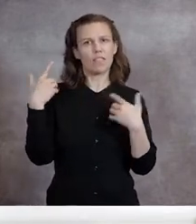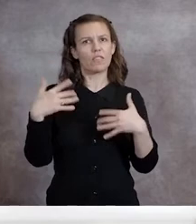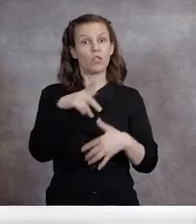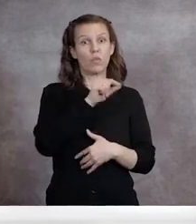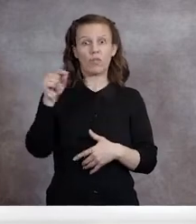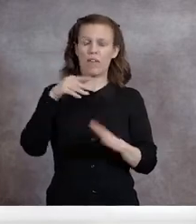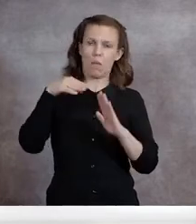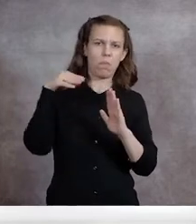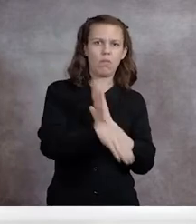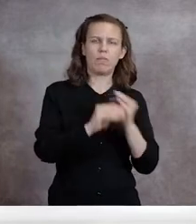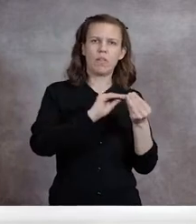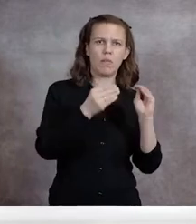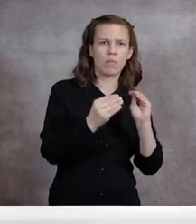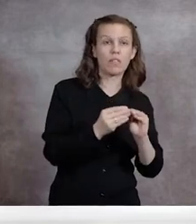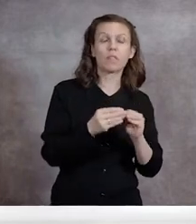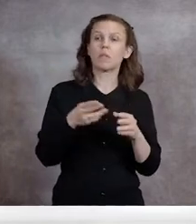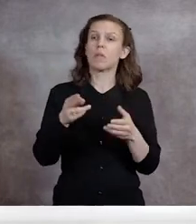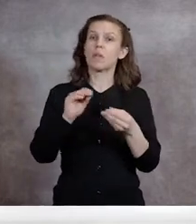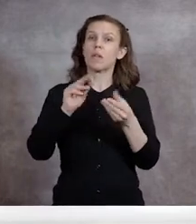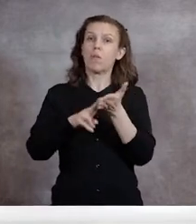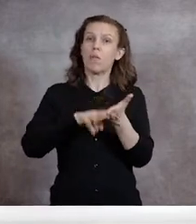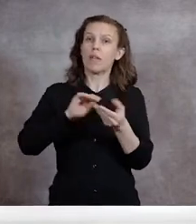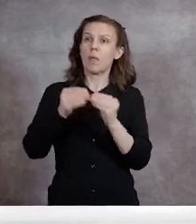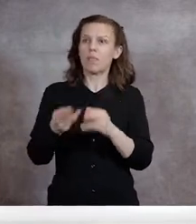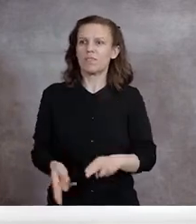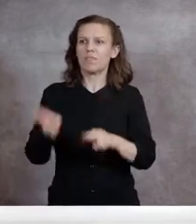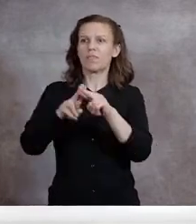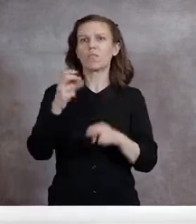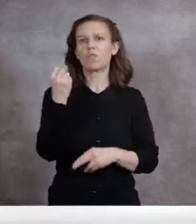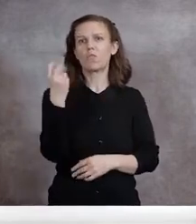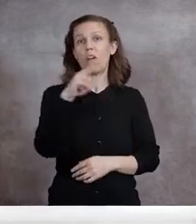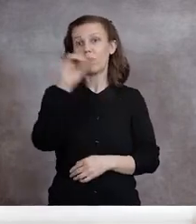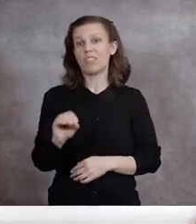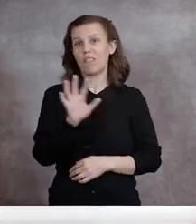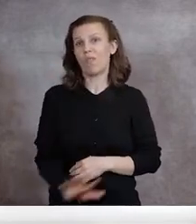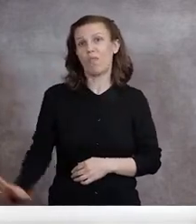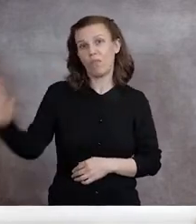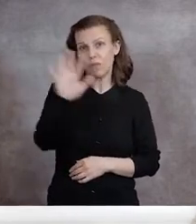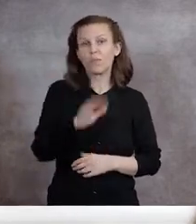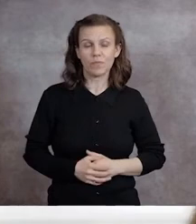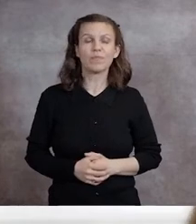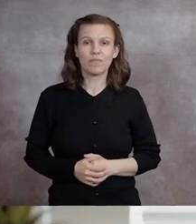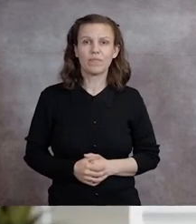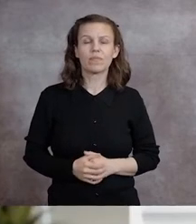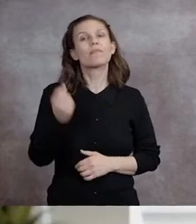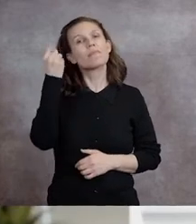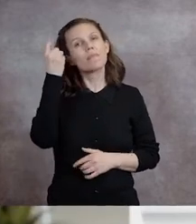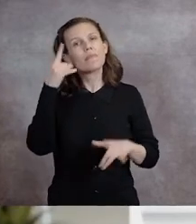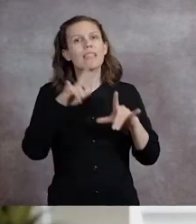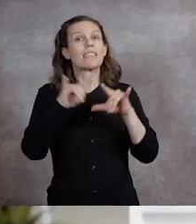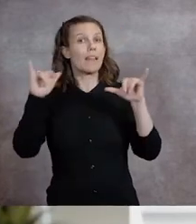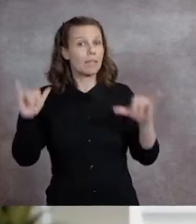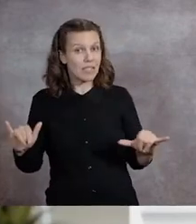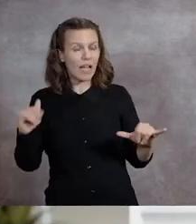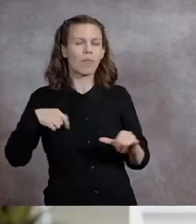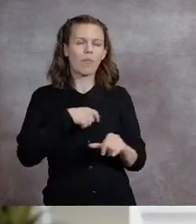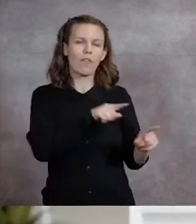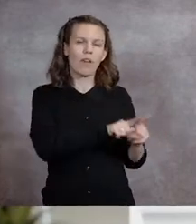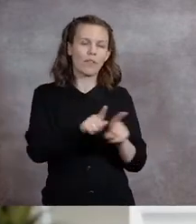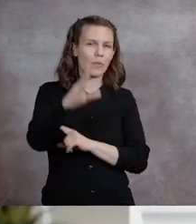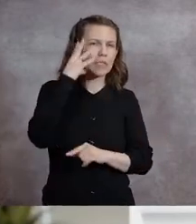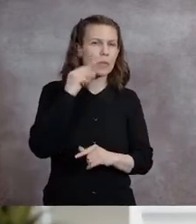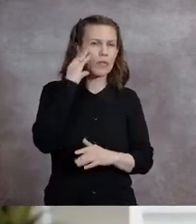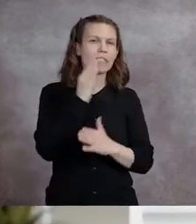headcount declines in 2020, with enrollments rising by 12 percent across campuses. At the same time, however,